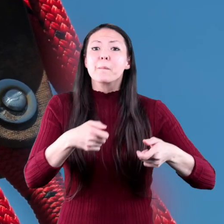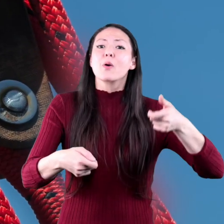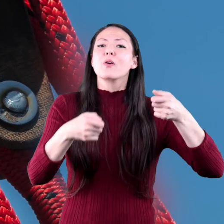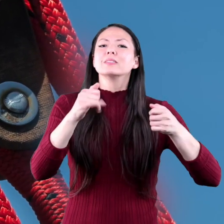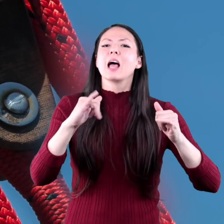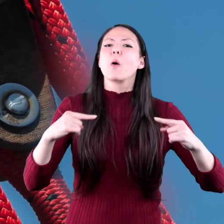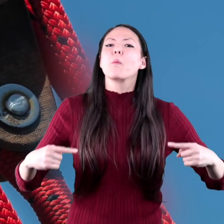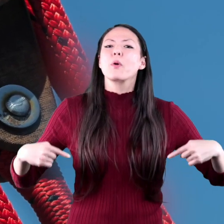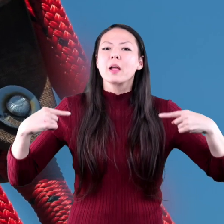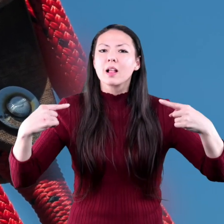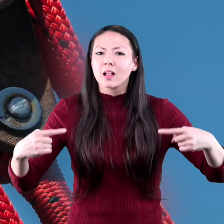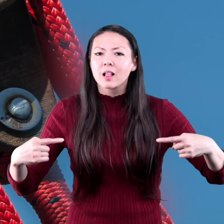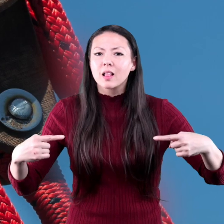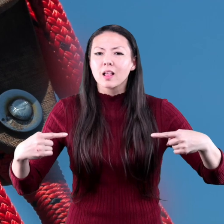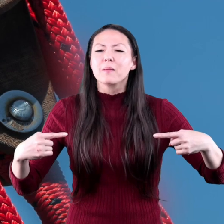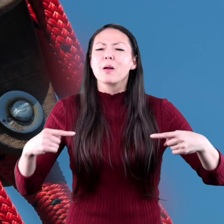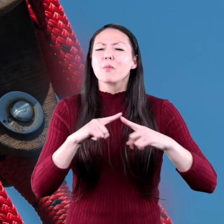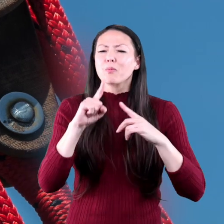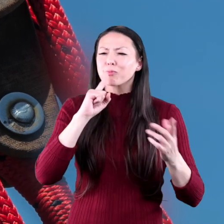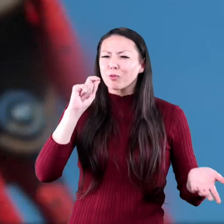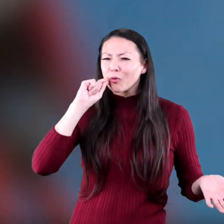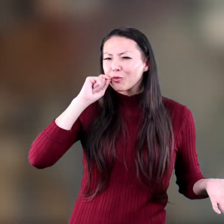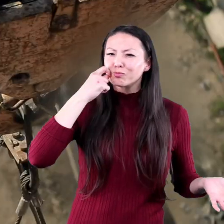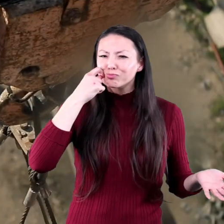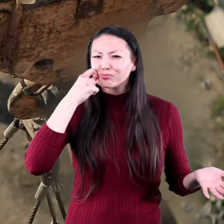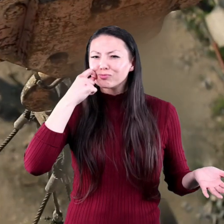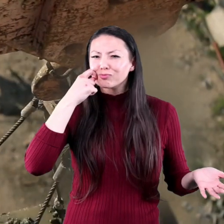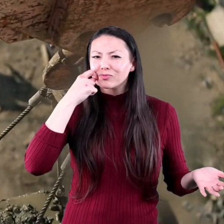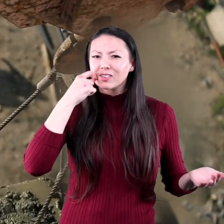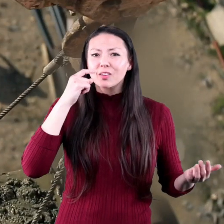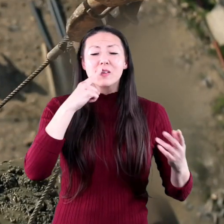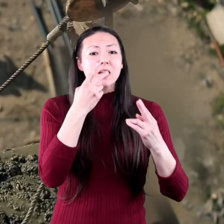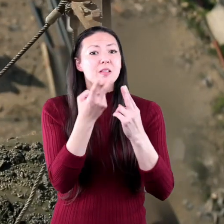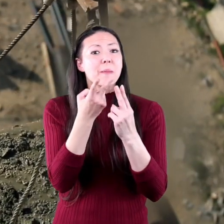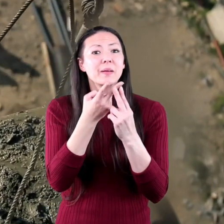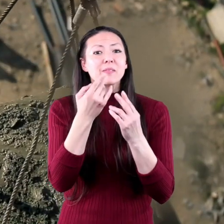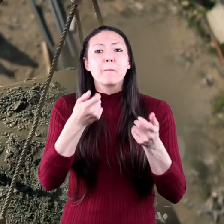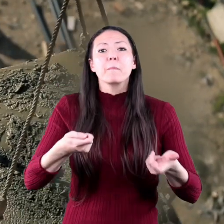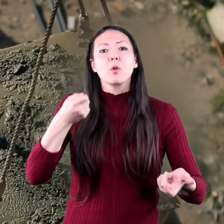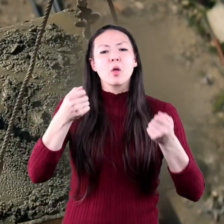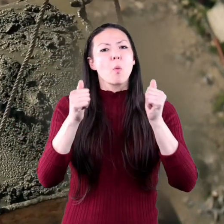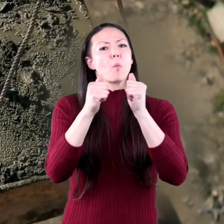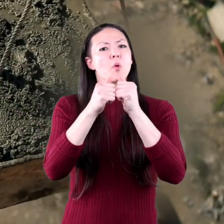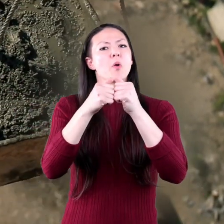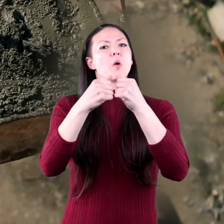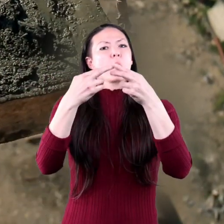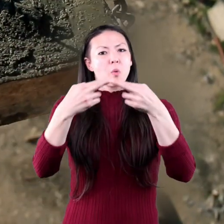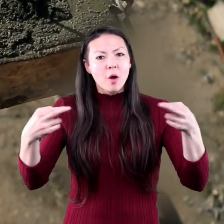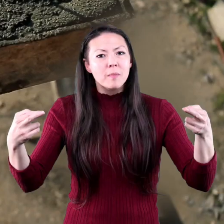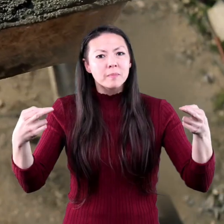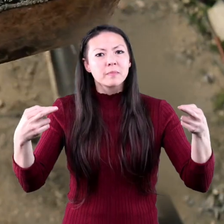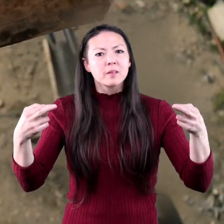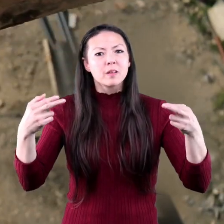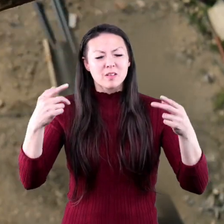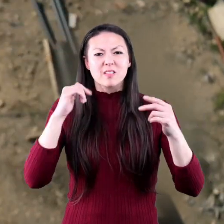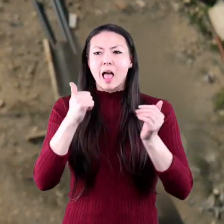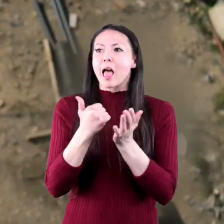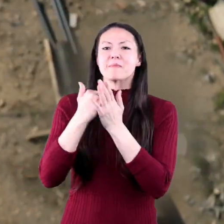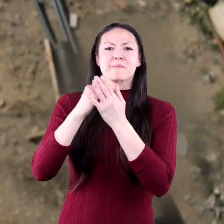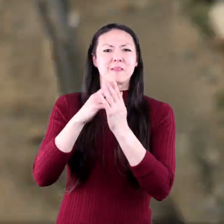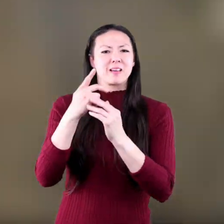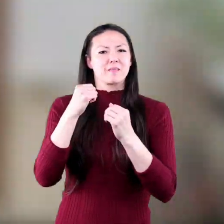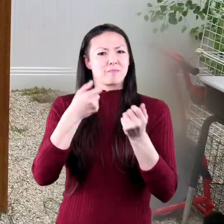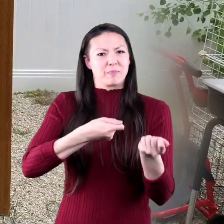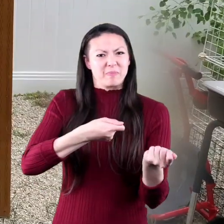pulley is like a wheel but with a groove. With a couple of pulleys and a rope, you can exhibit superhuman strength.